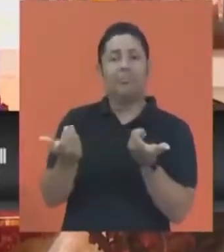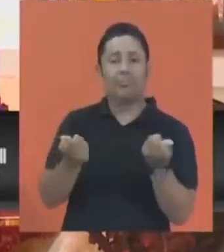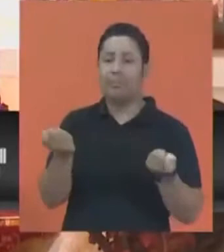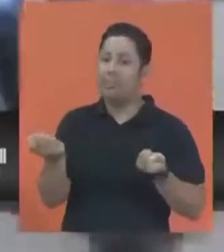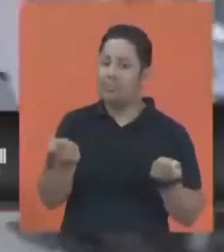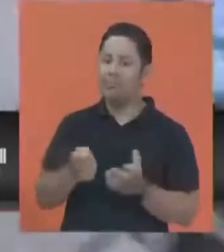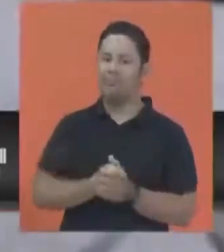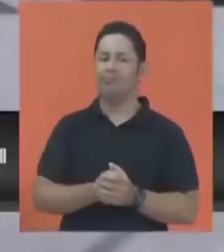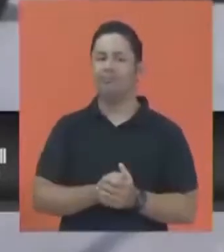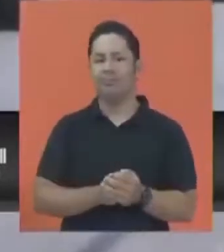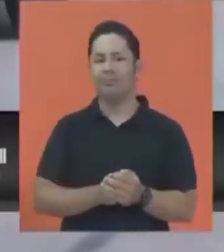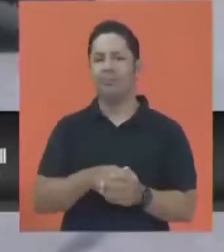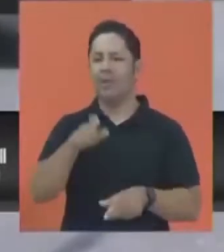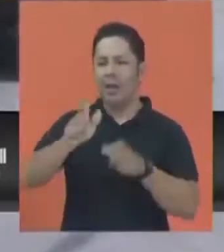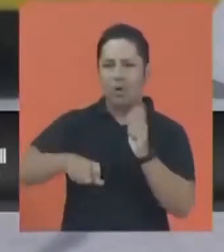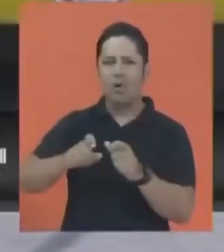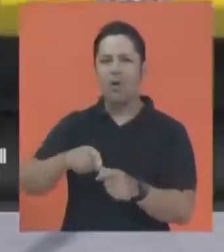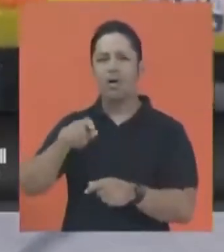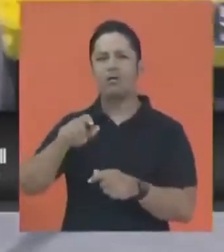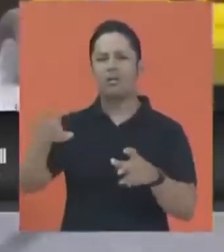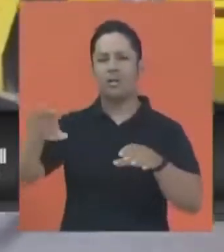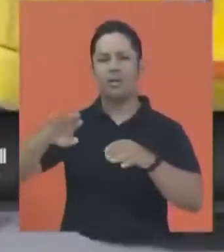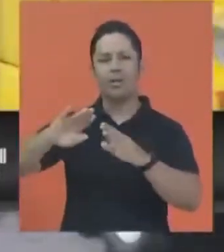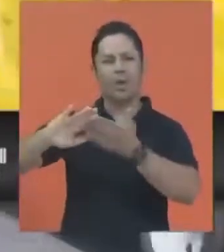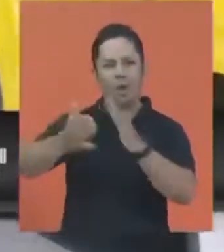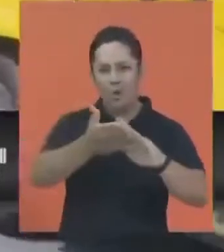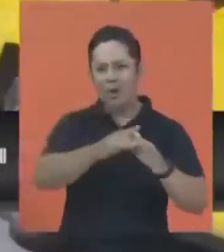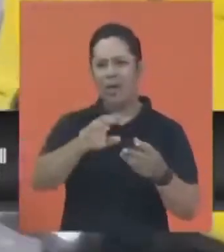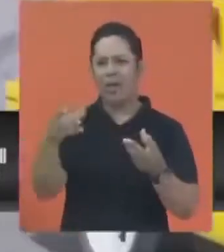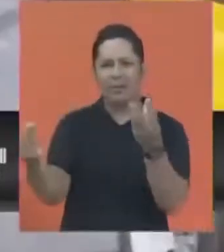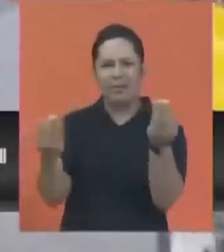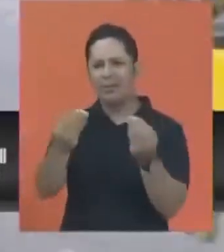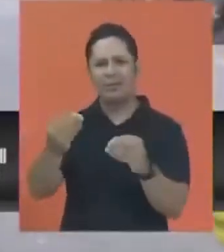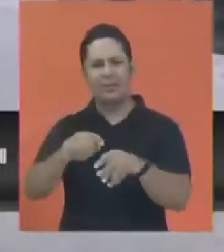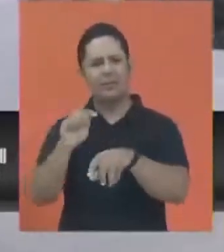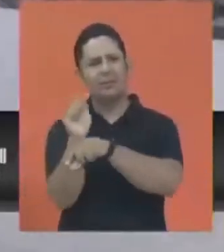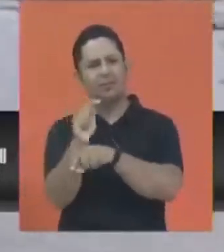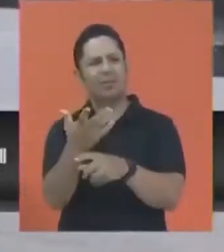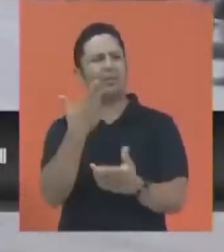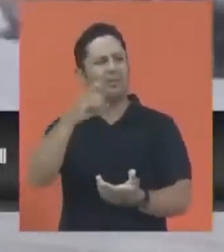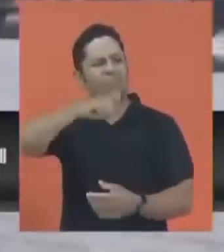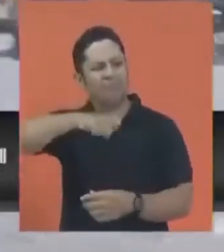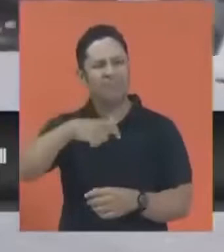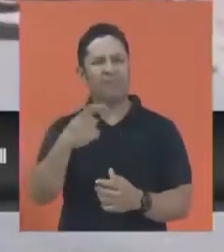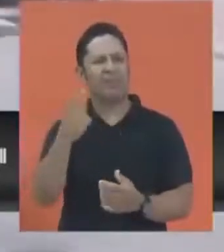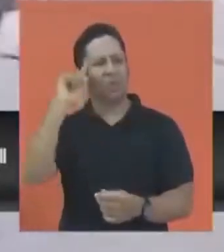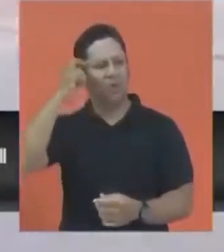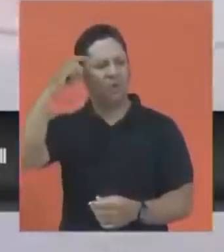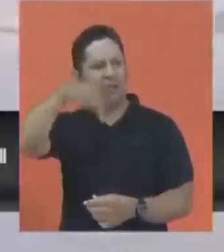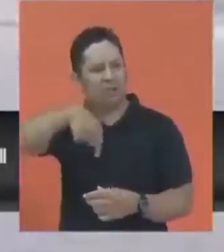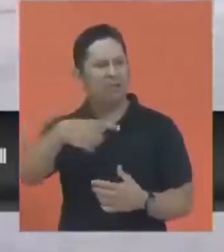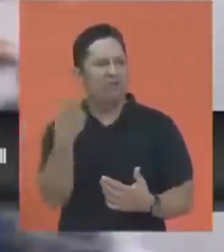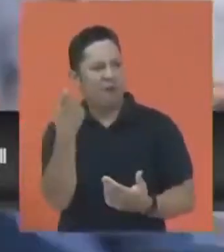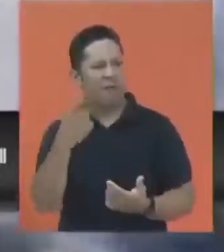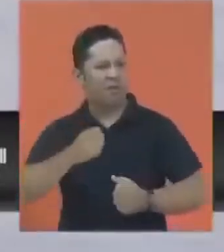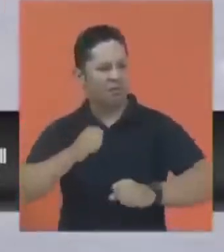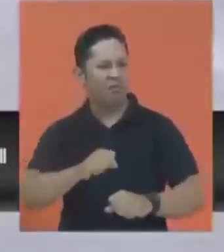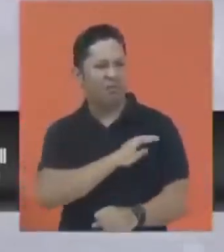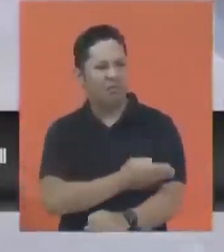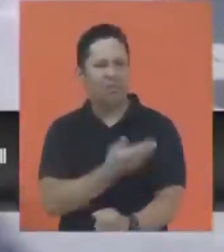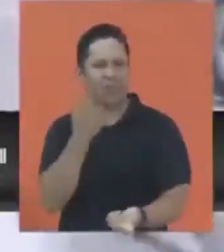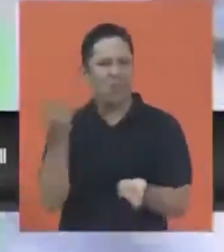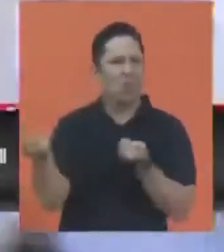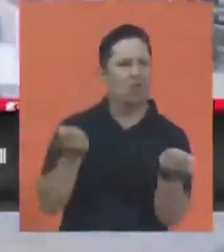condition with many inhabitants. In response to questions from some sectors of the island community about the need for the local government to tighten controls